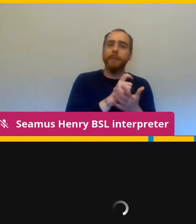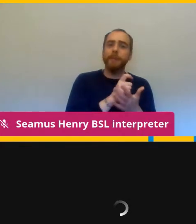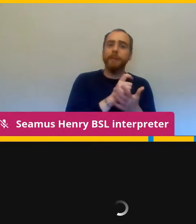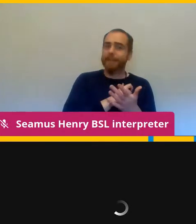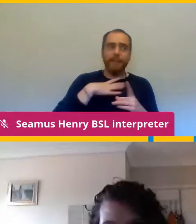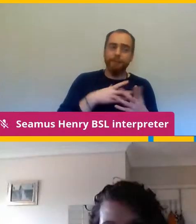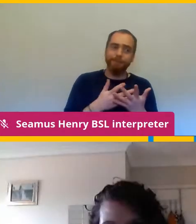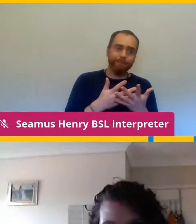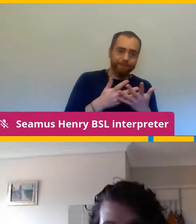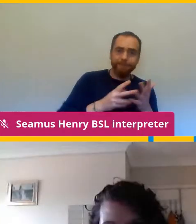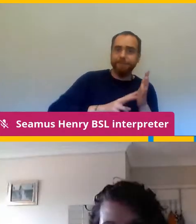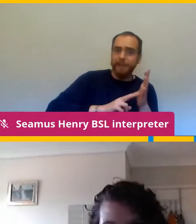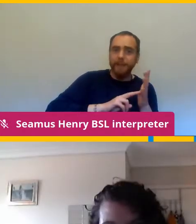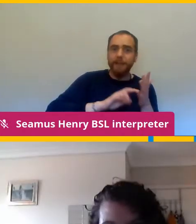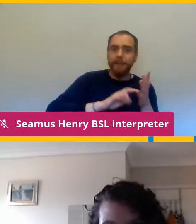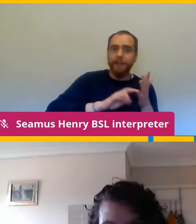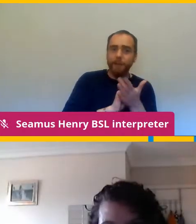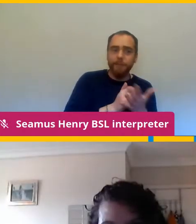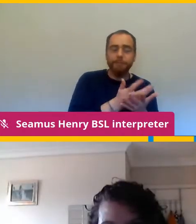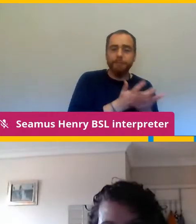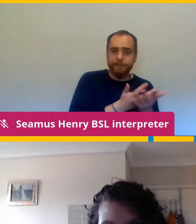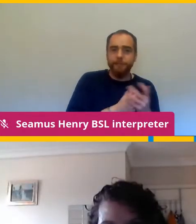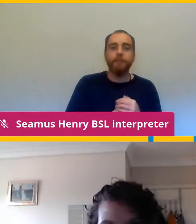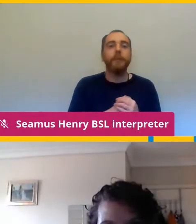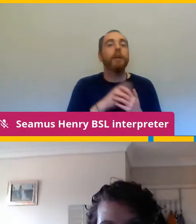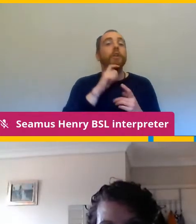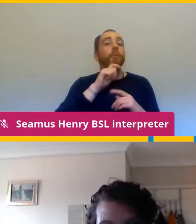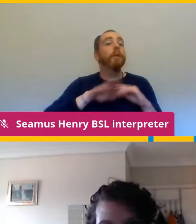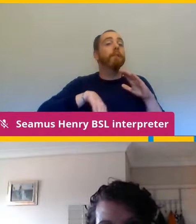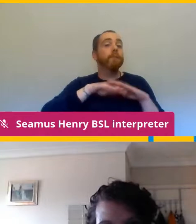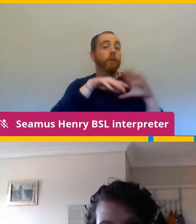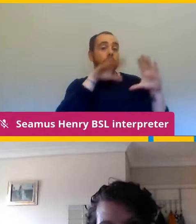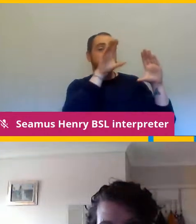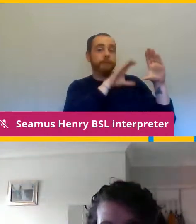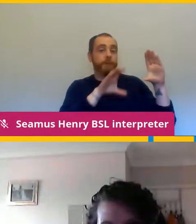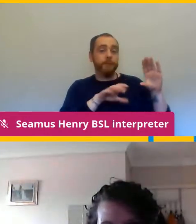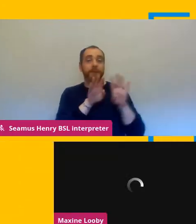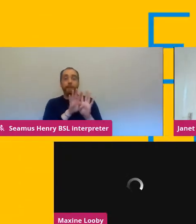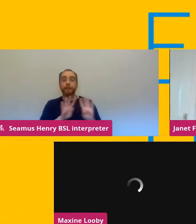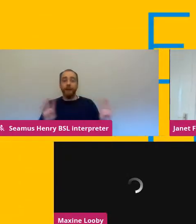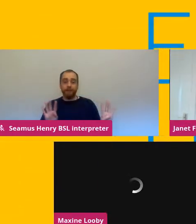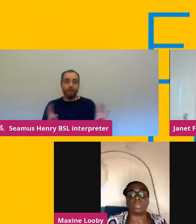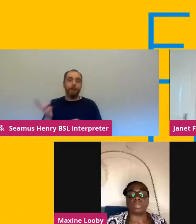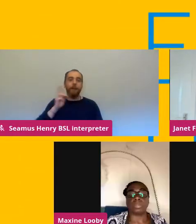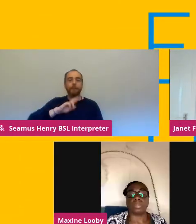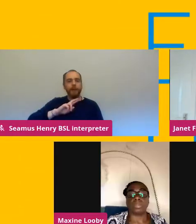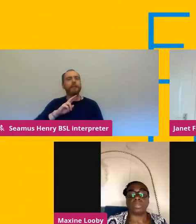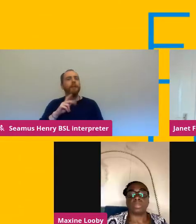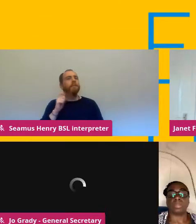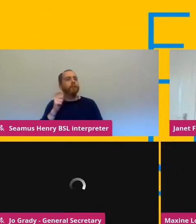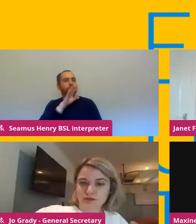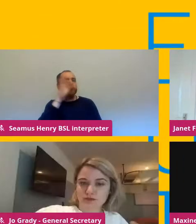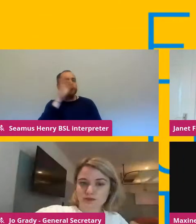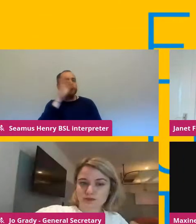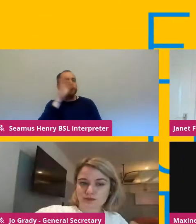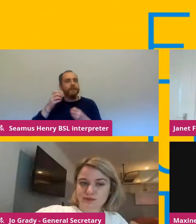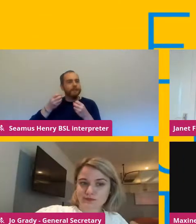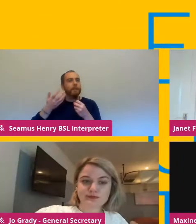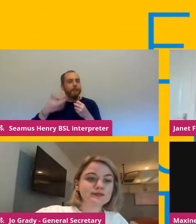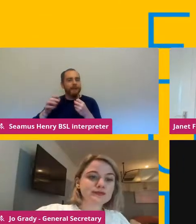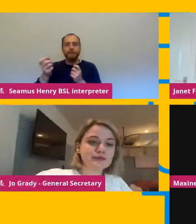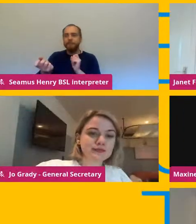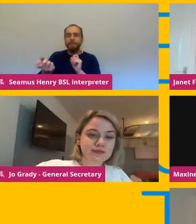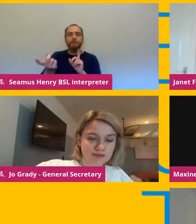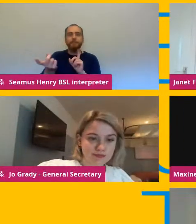questions through on social media tricky questions some of them um and i think a lot of them are going to fall to alex